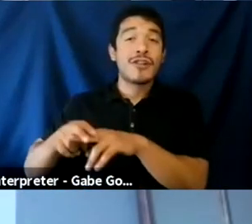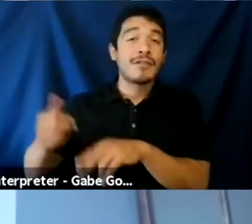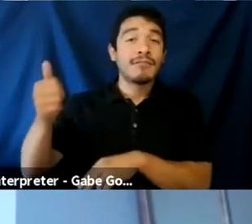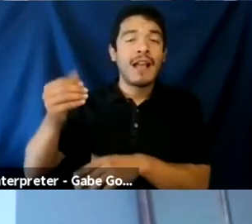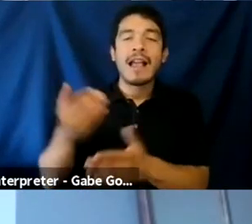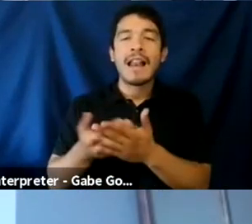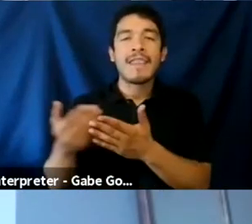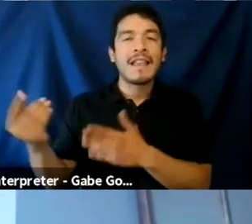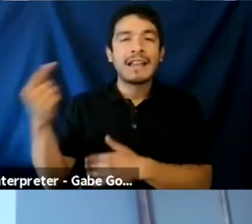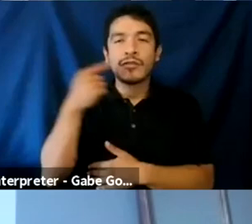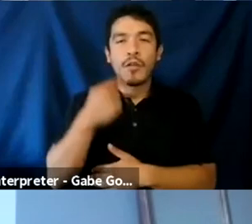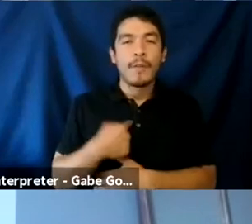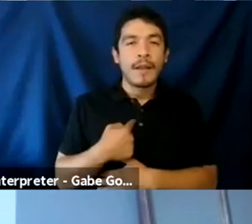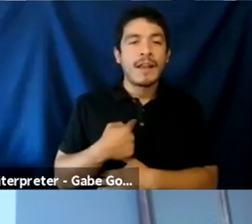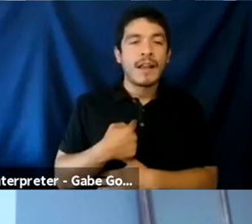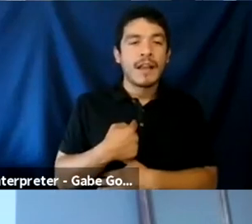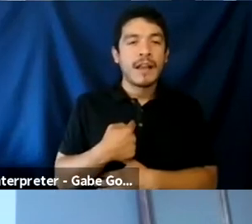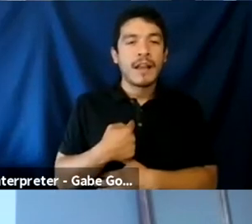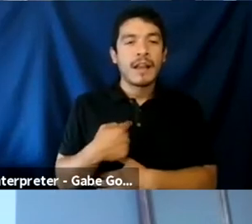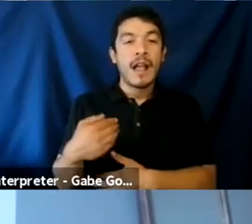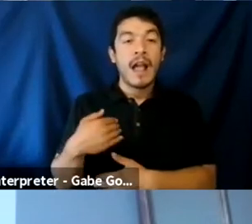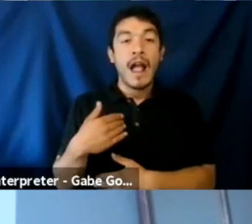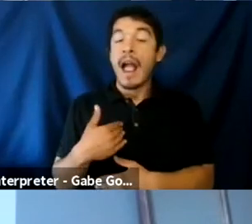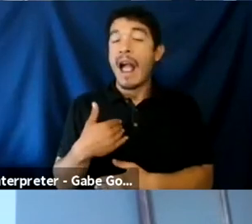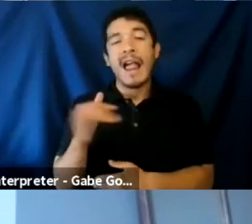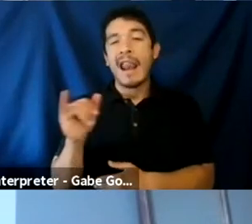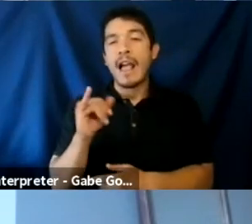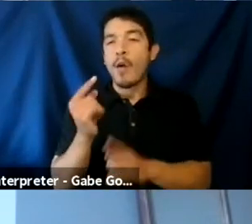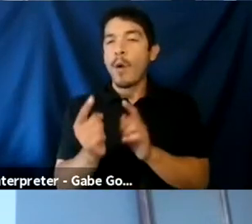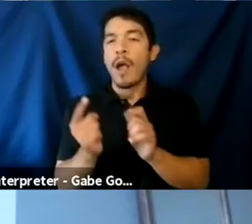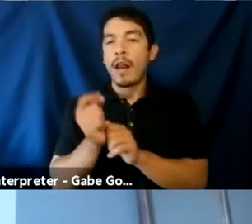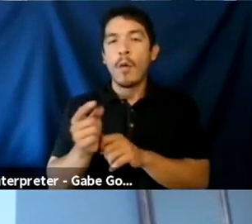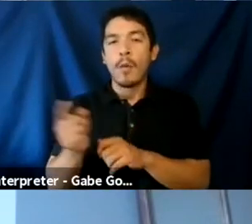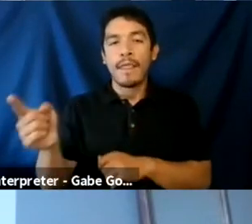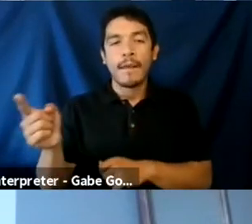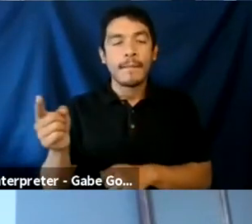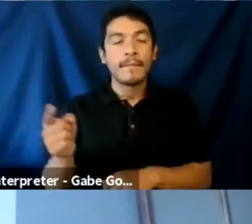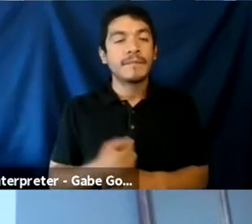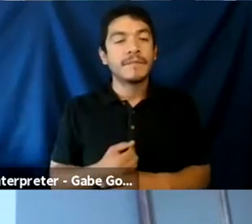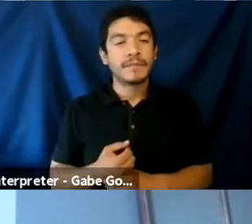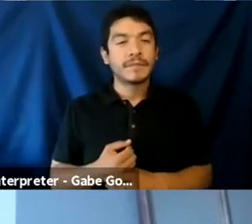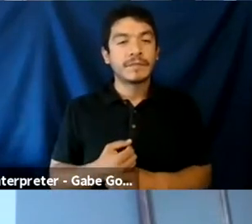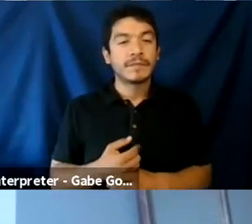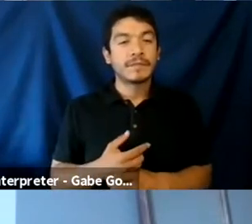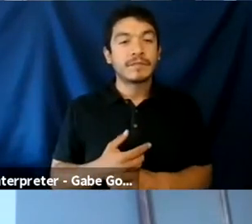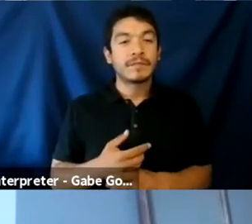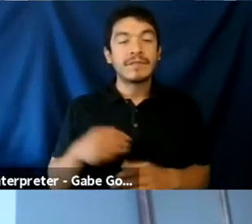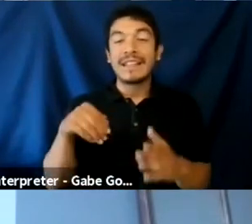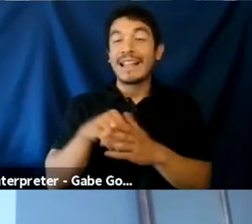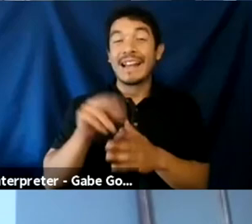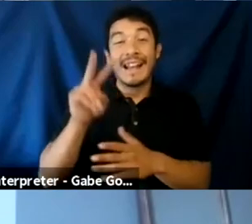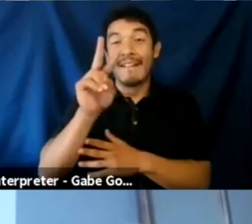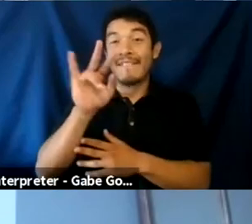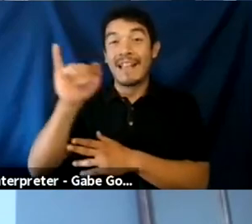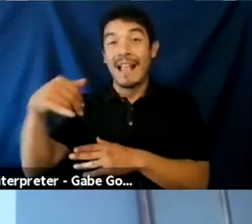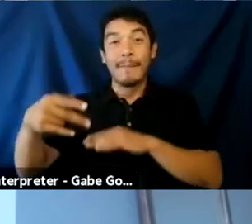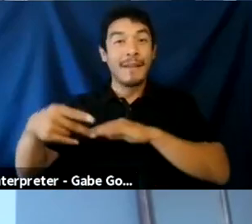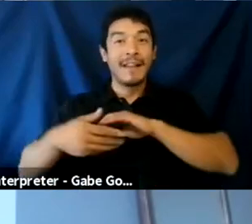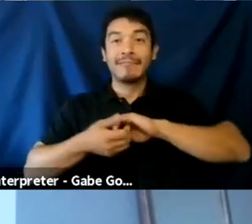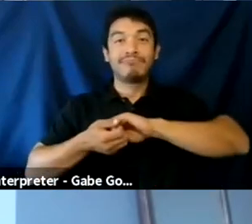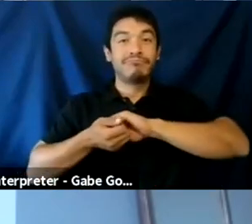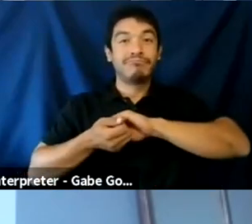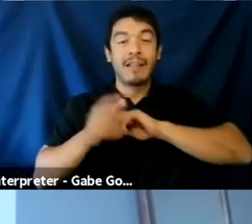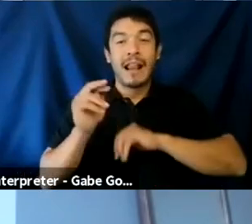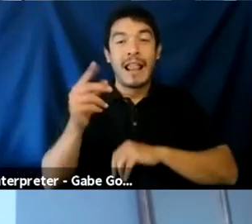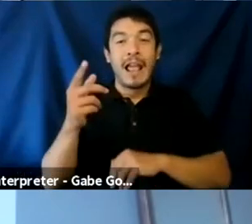said to me, I, I, I came, like, I had like a, you know, just like an hour with him or whatever, uh, in the super VIP partner lounge for like the people